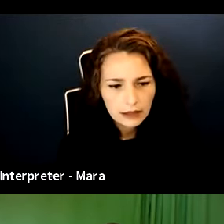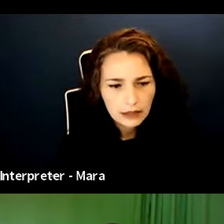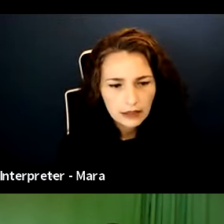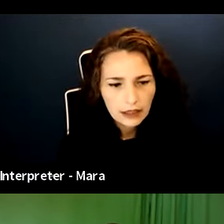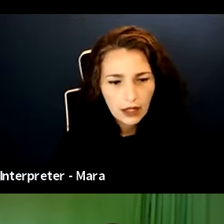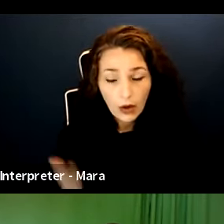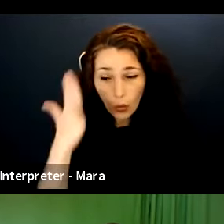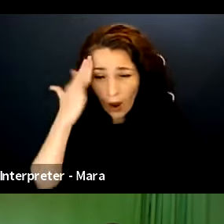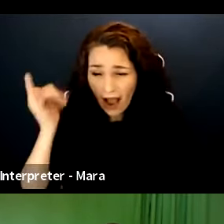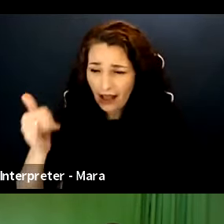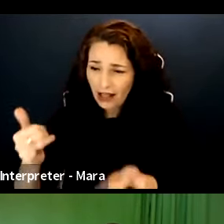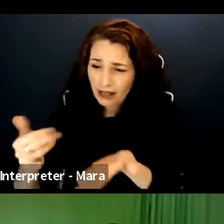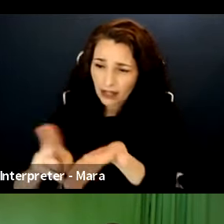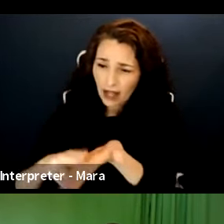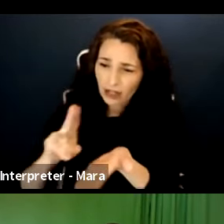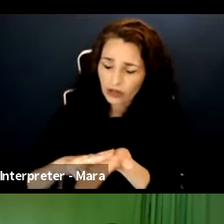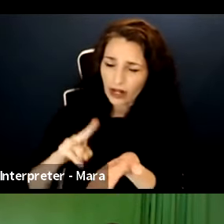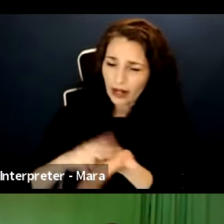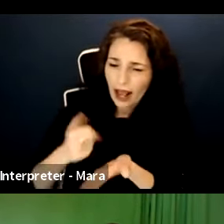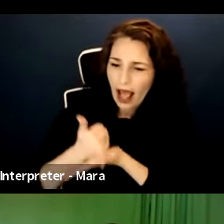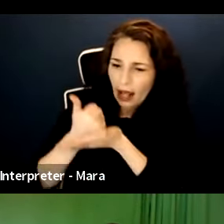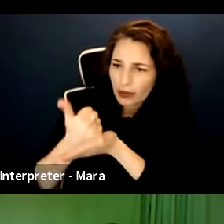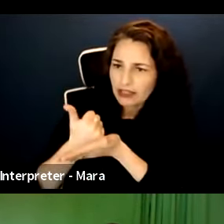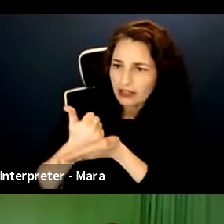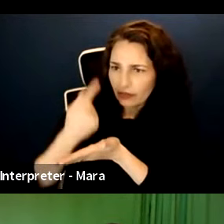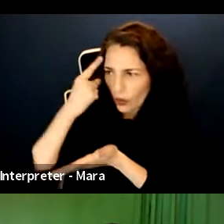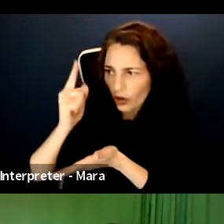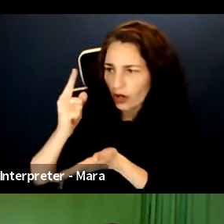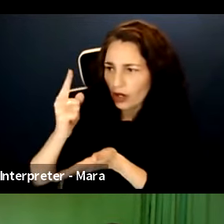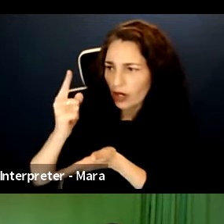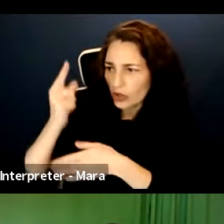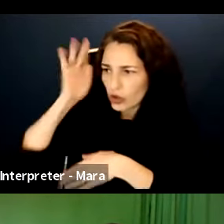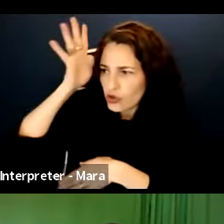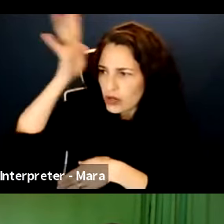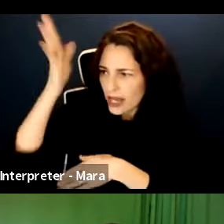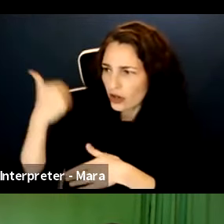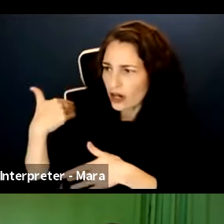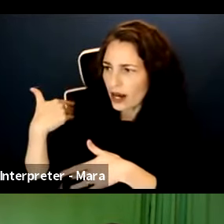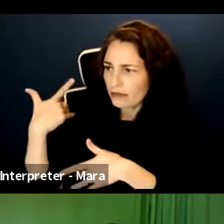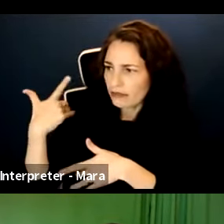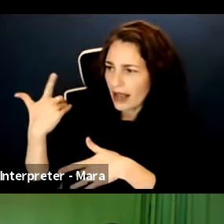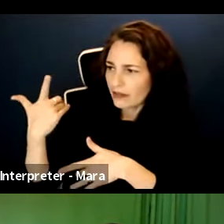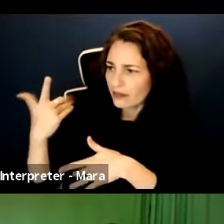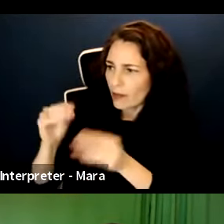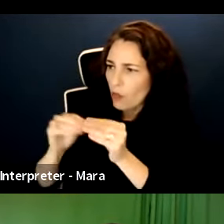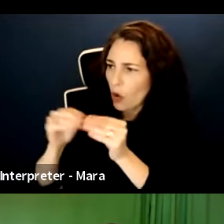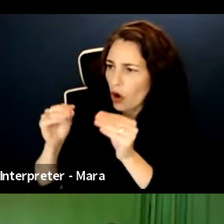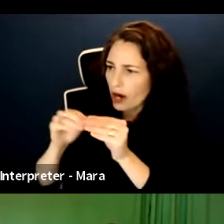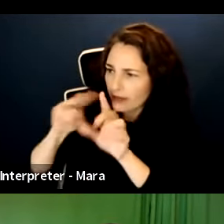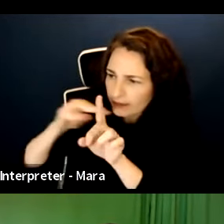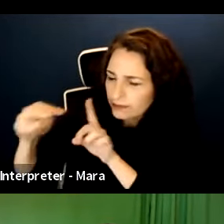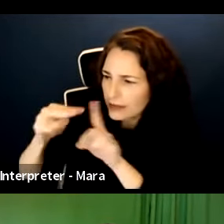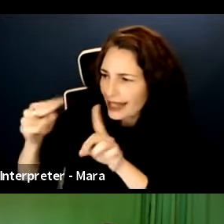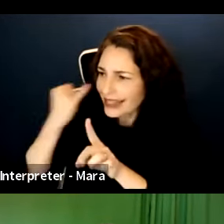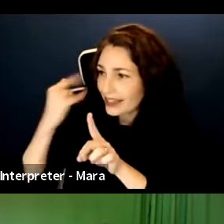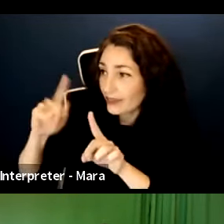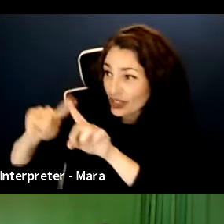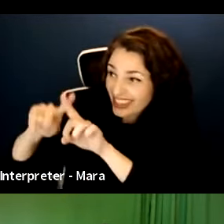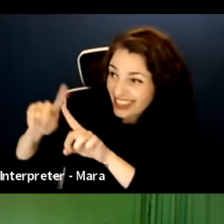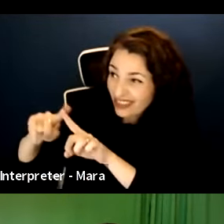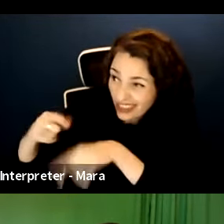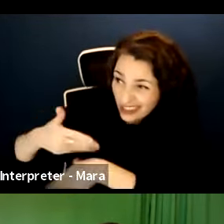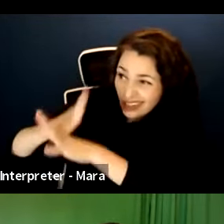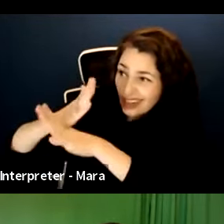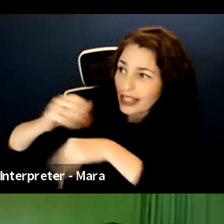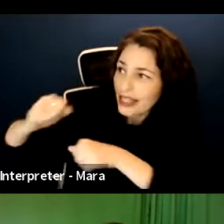platform and the voice to speak to things that they may not have had the opportunity to speak to. And there are a couple of perspectives to look at